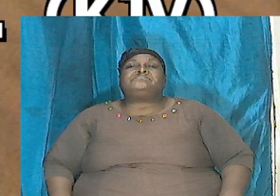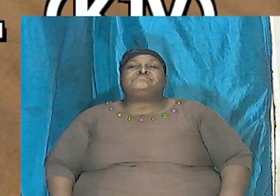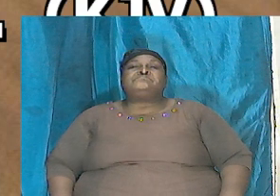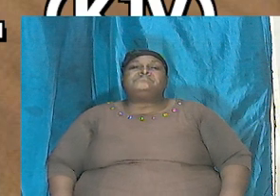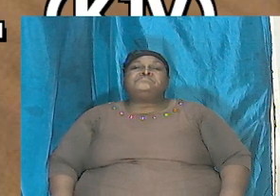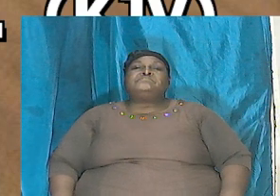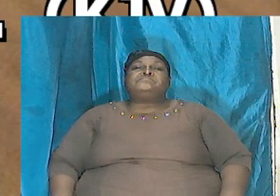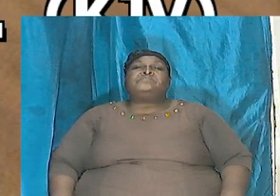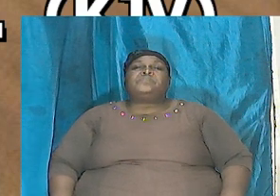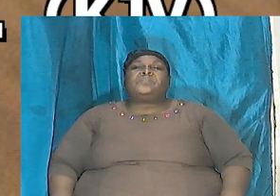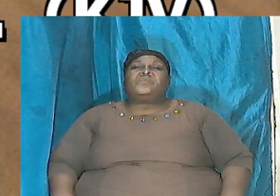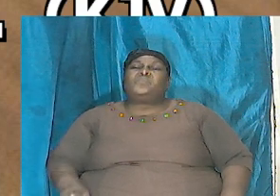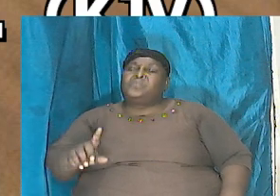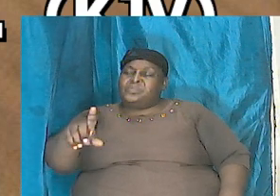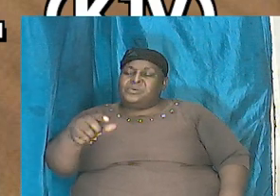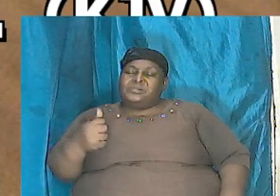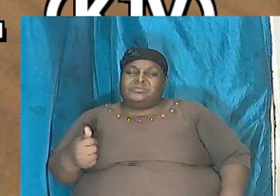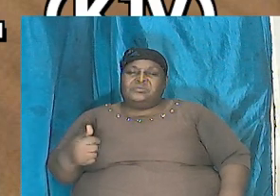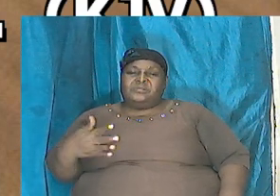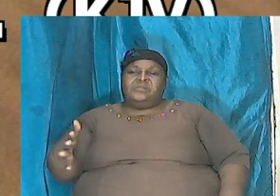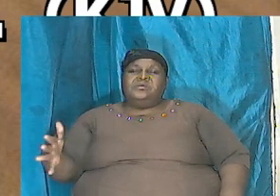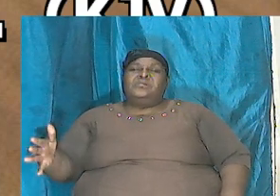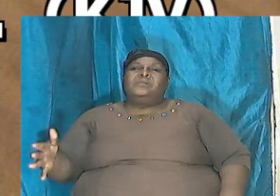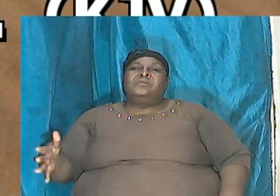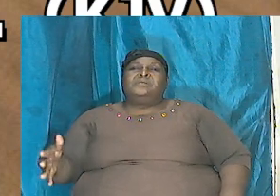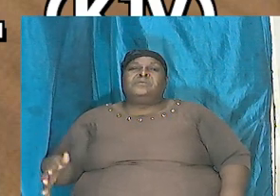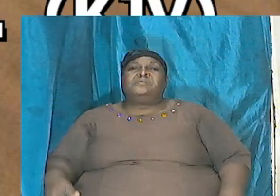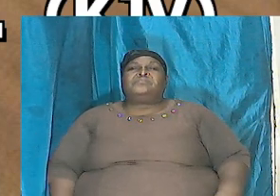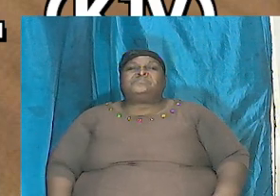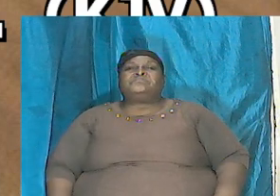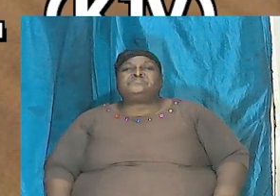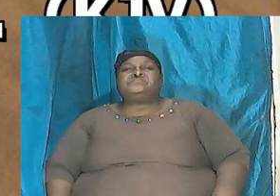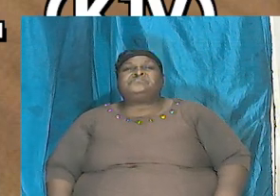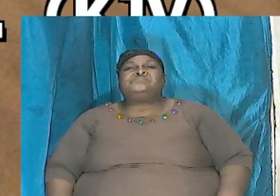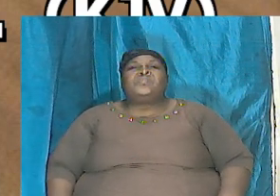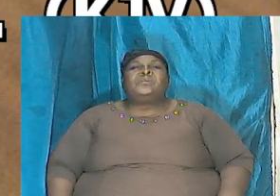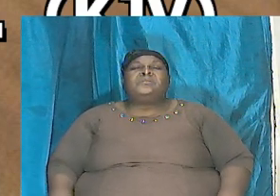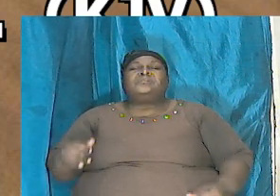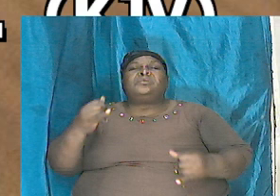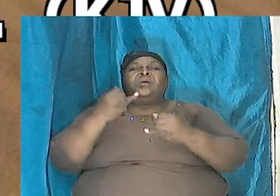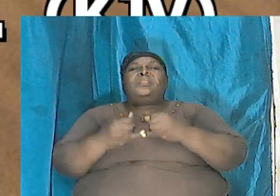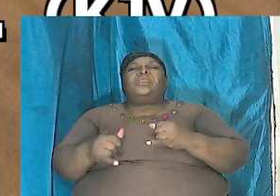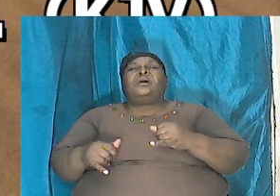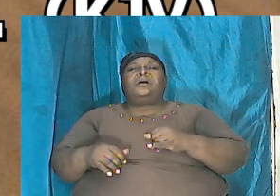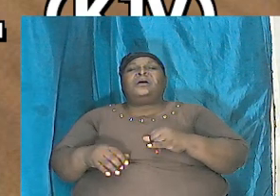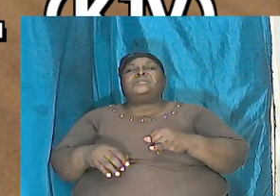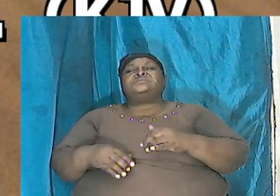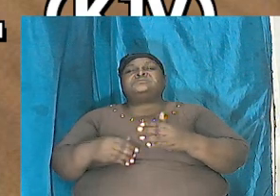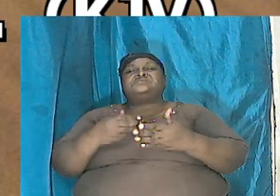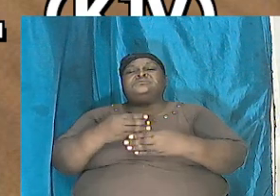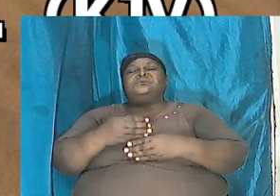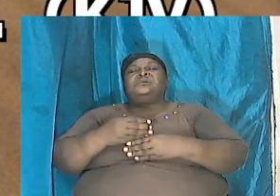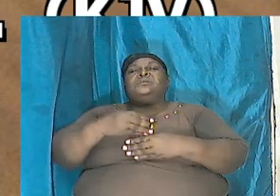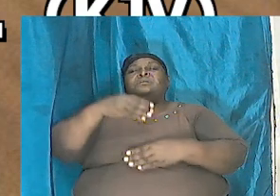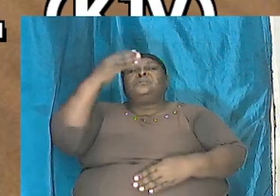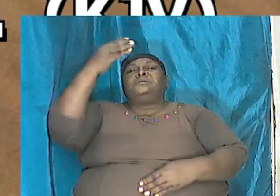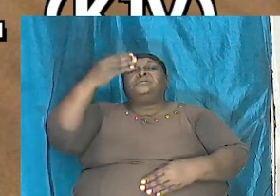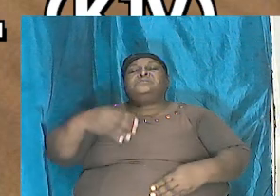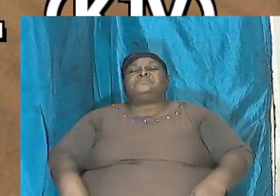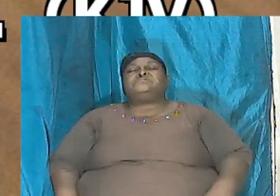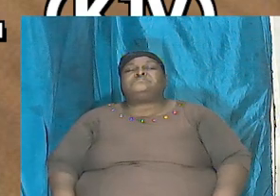but there's one other thing and I want us to get to the last slide I just want us to get to the last slide because